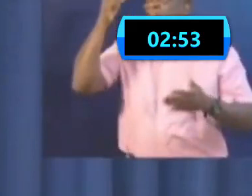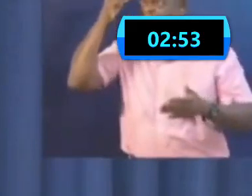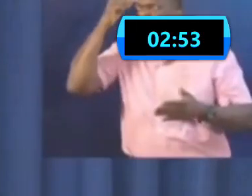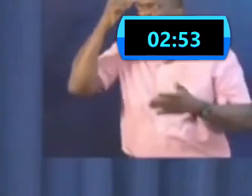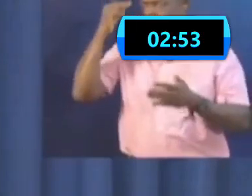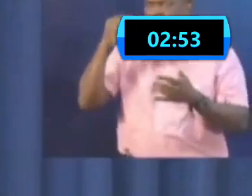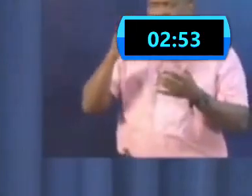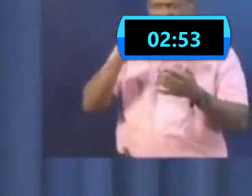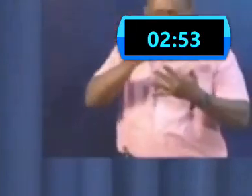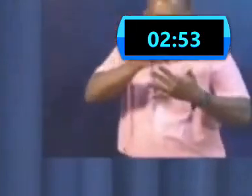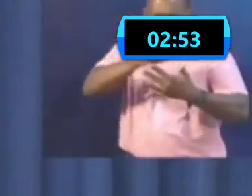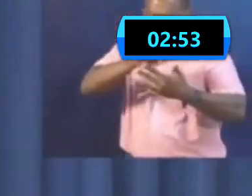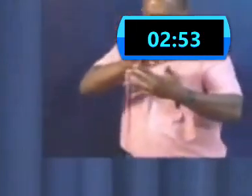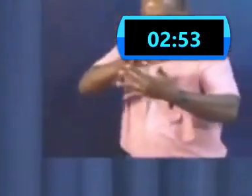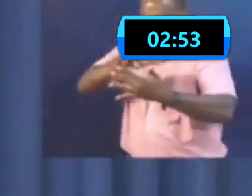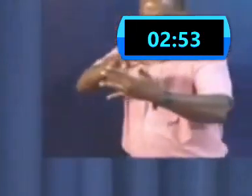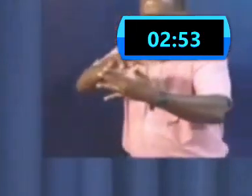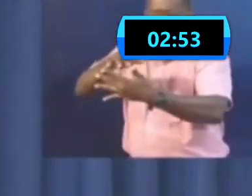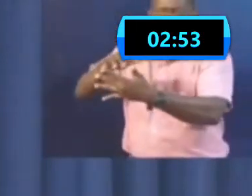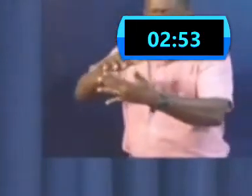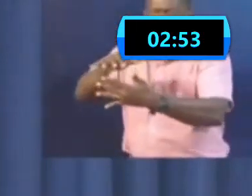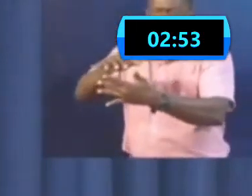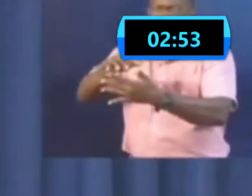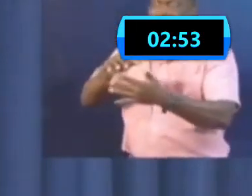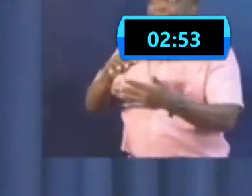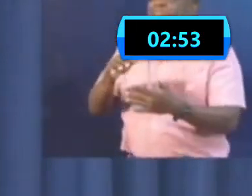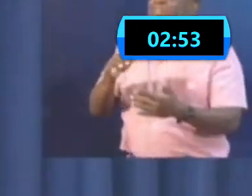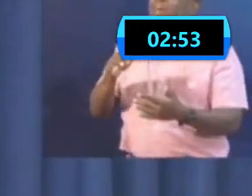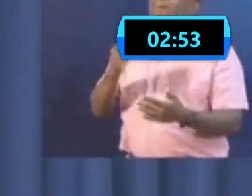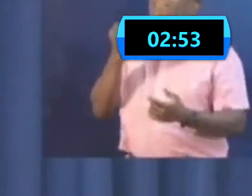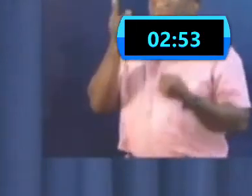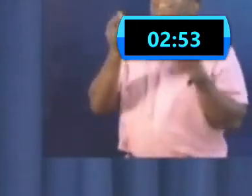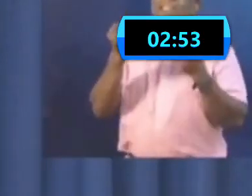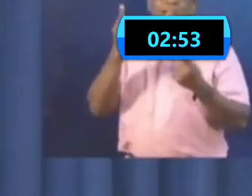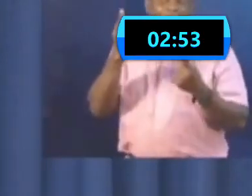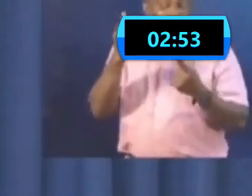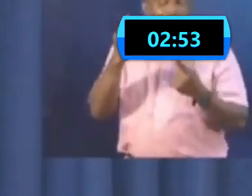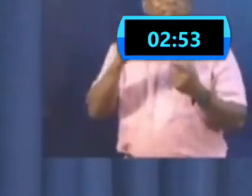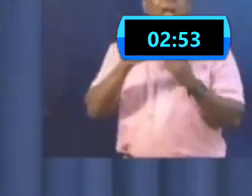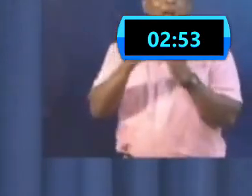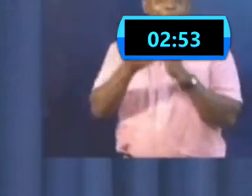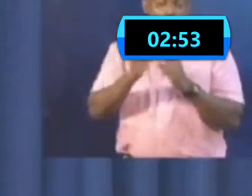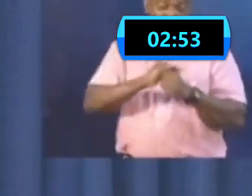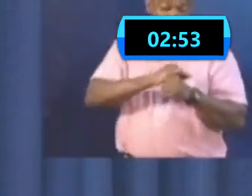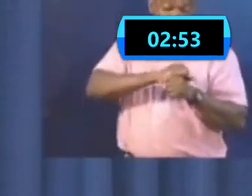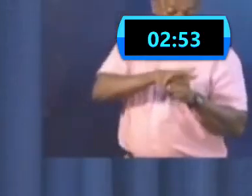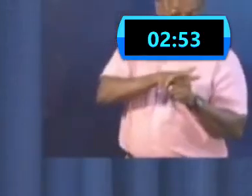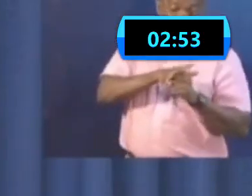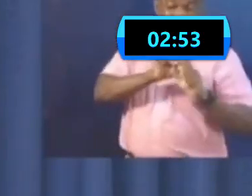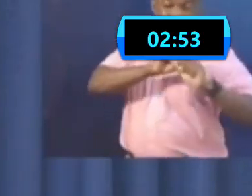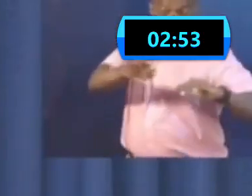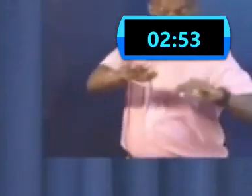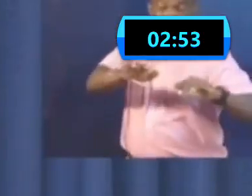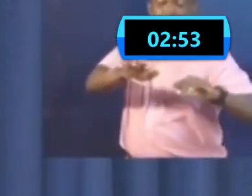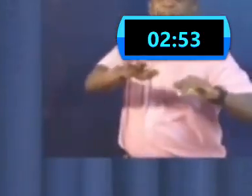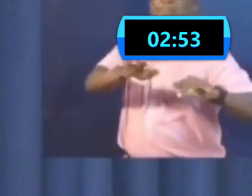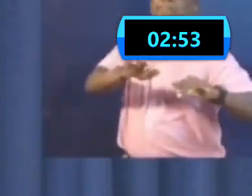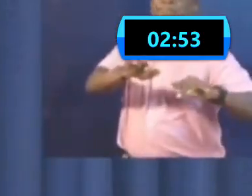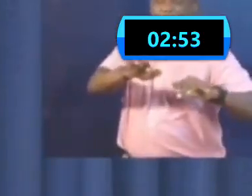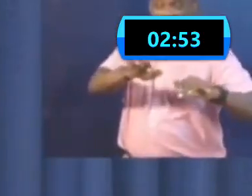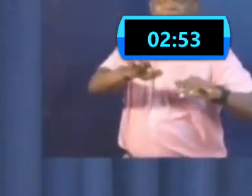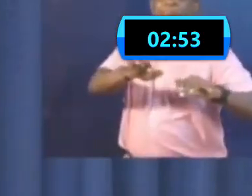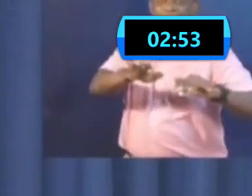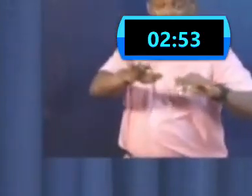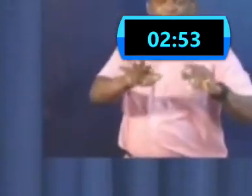to determine how the virus is being transmitted. And it turned out that those tests were showing that you